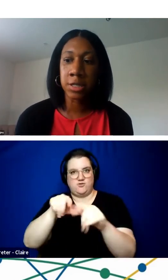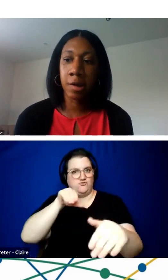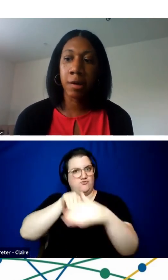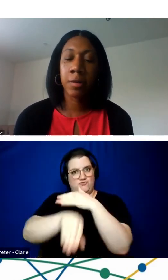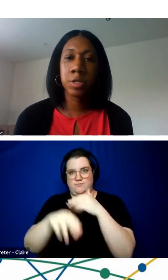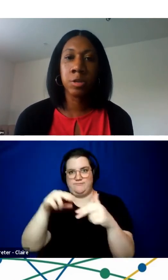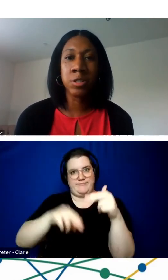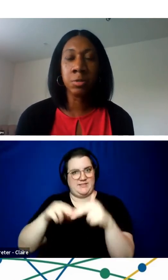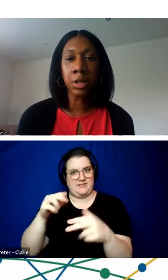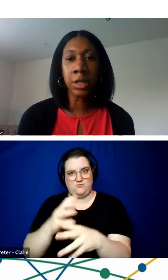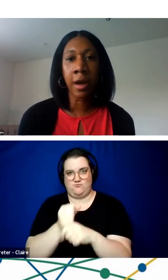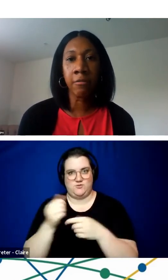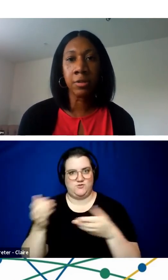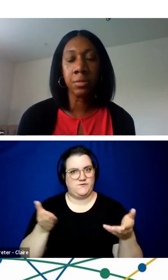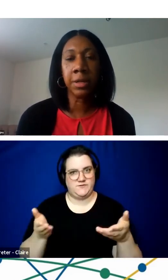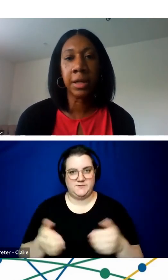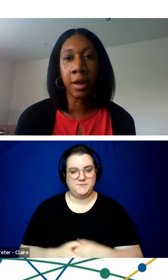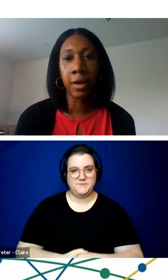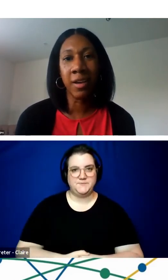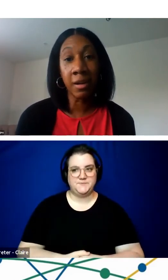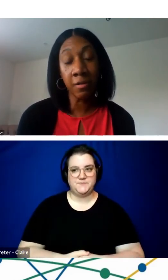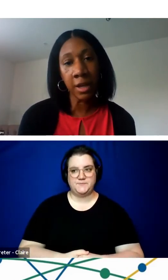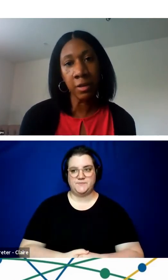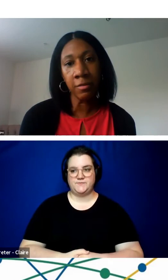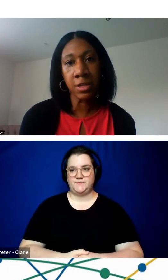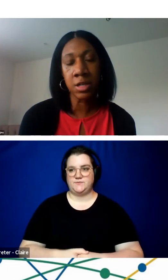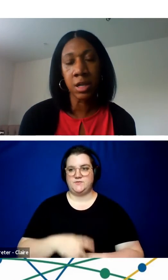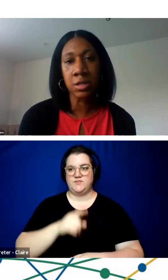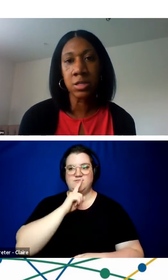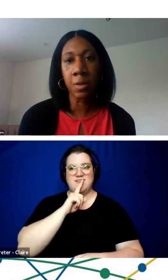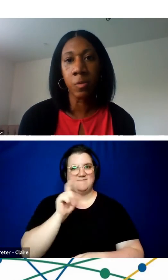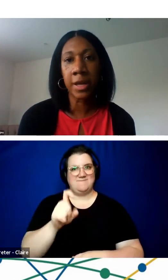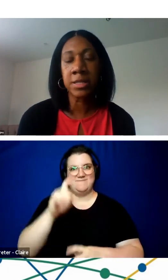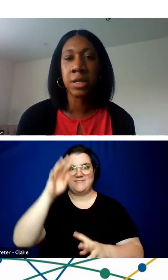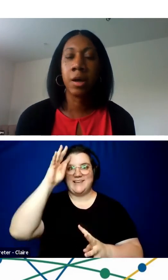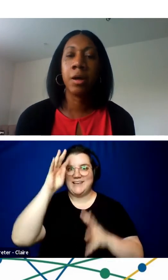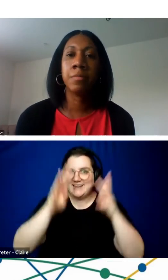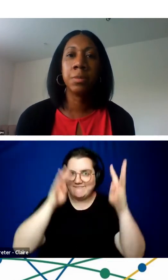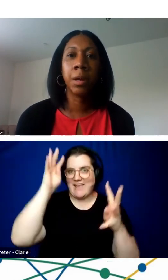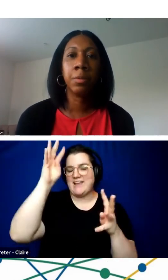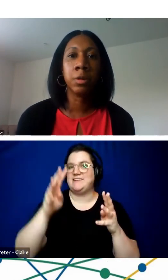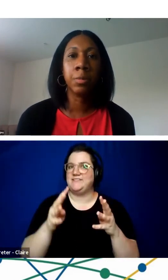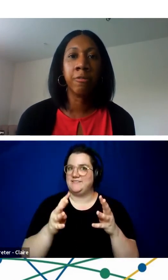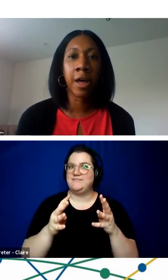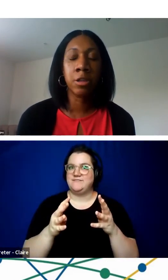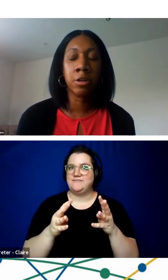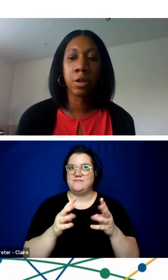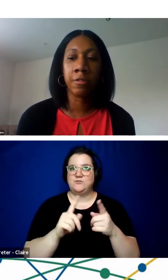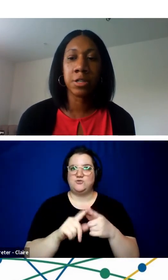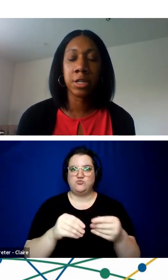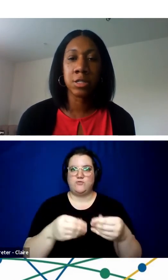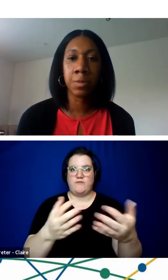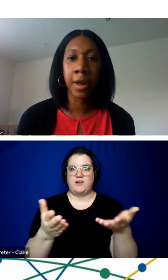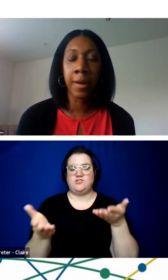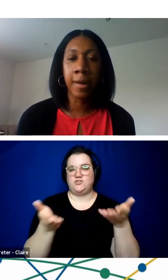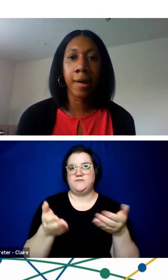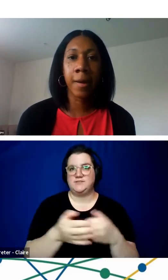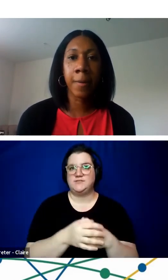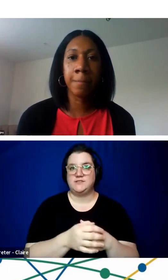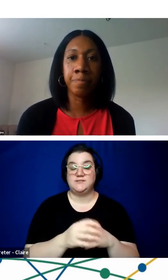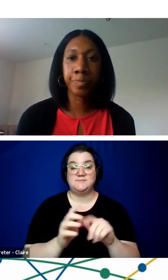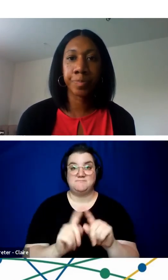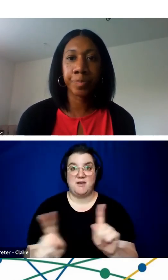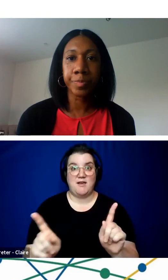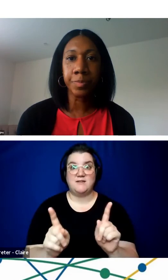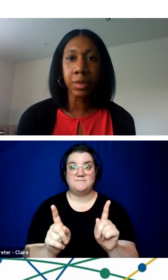services. So it's really having to be innovative and in some ways to be able to provide those services. But